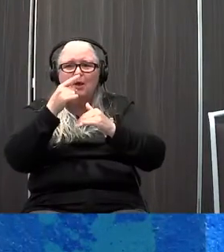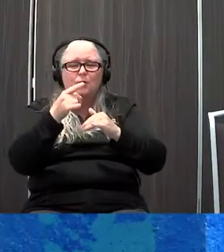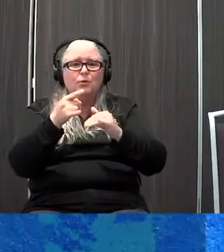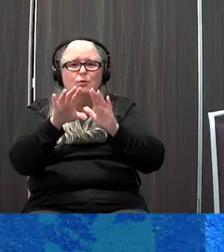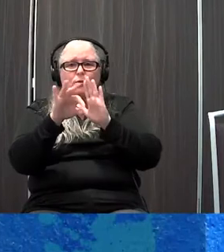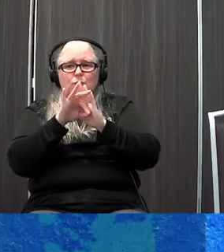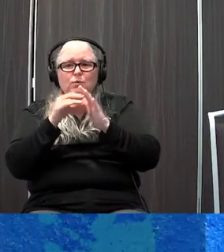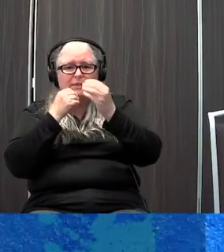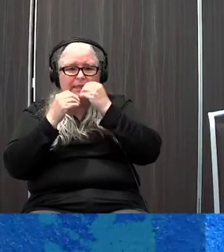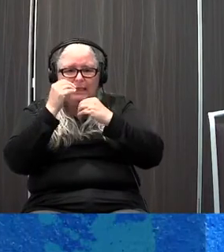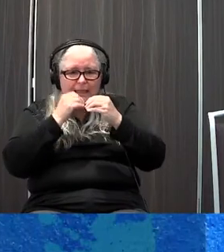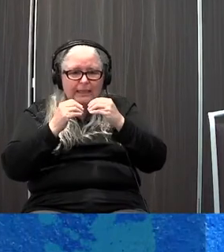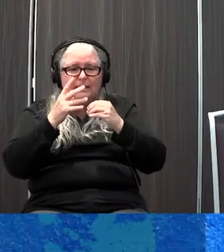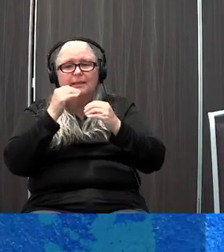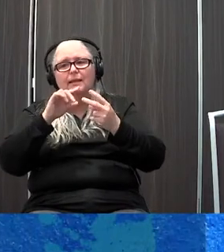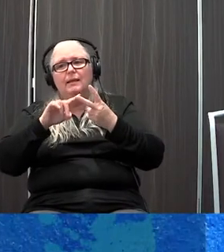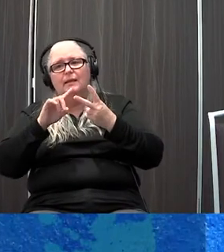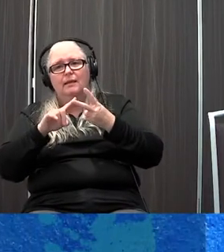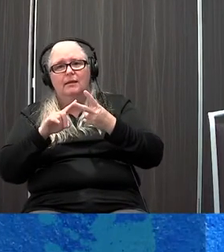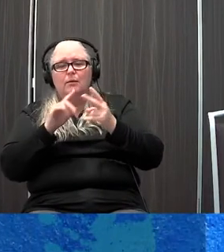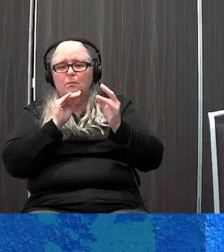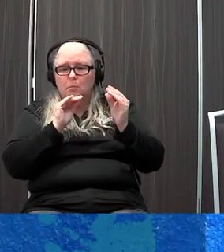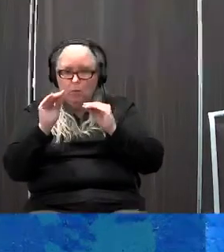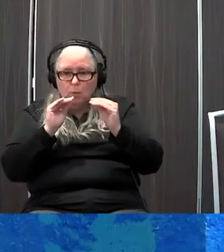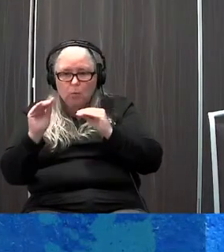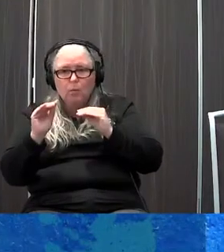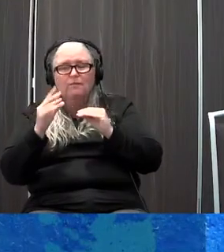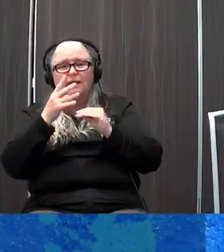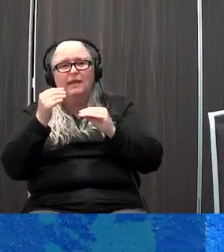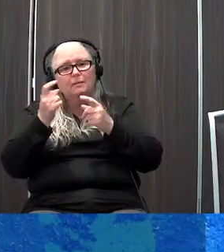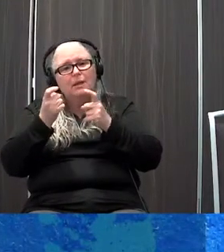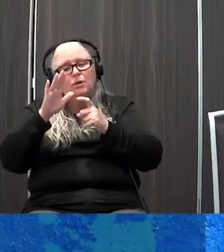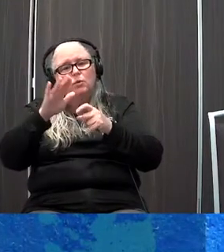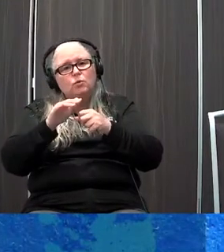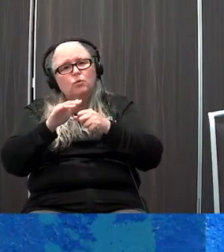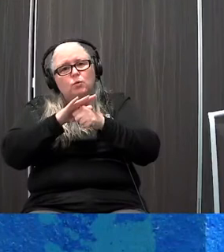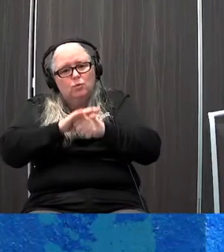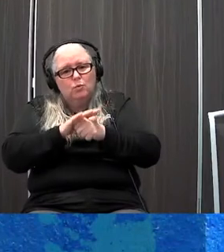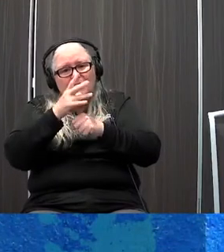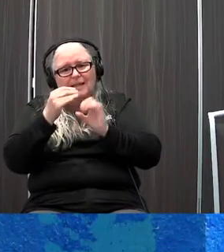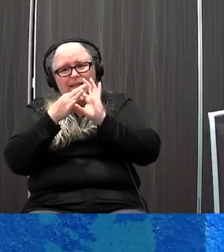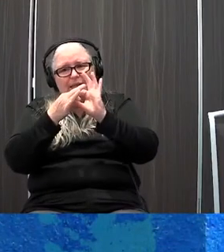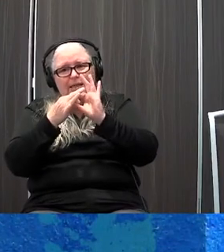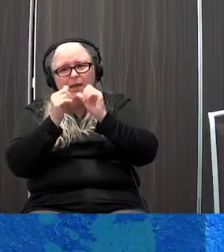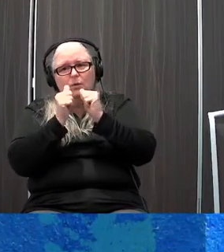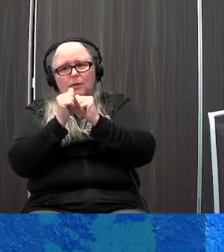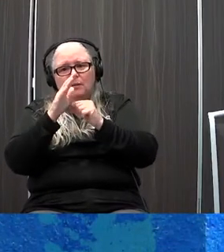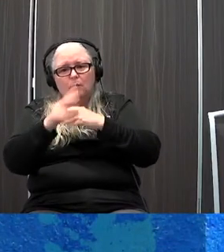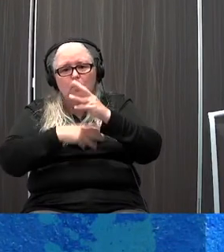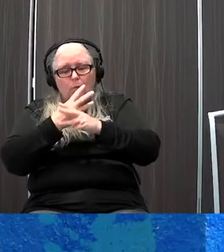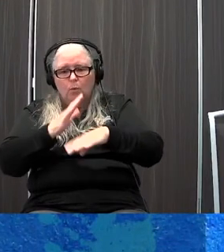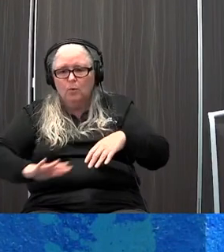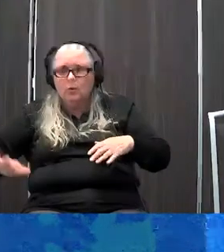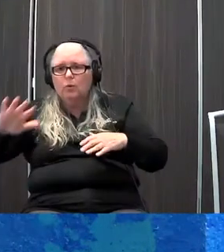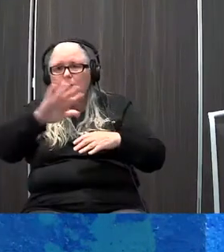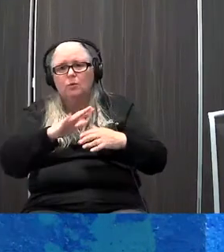how you move every day, how you manage your stress, how you connect with the world around you spiritually or in nature or whatever